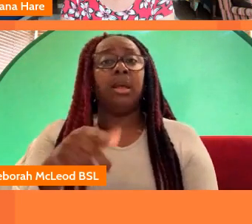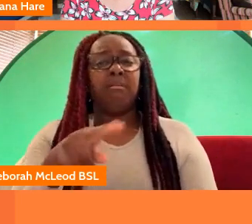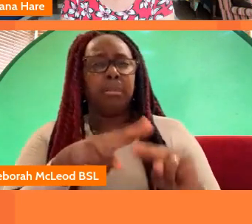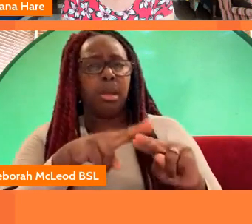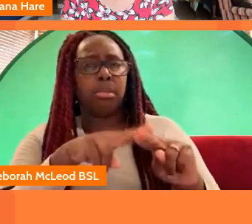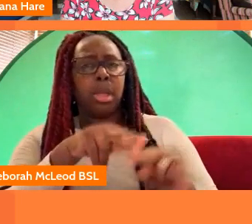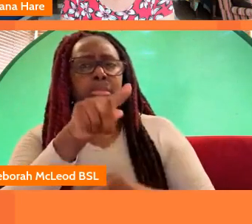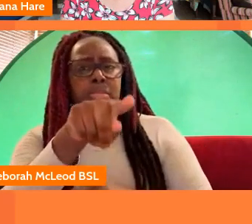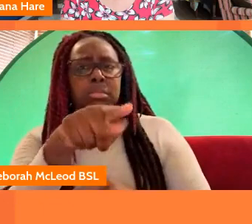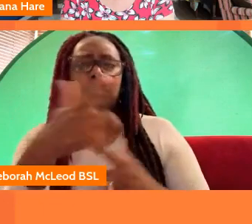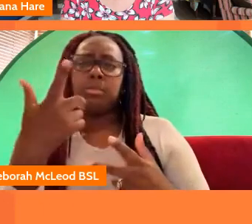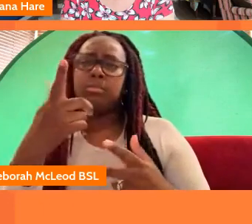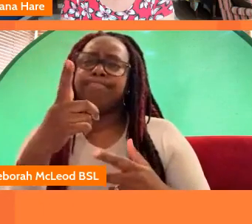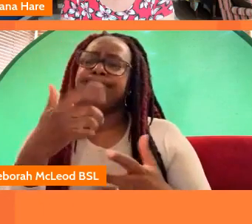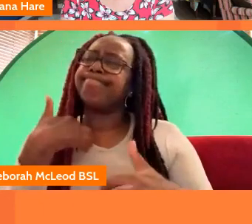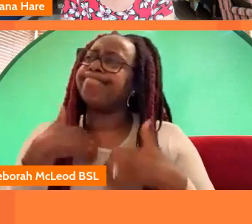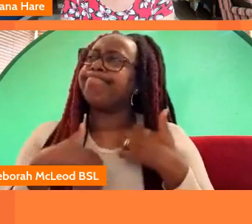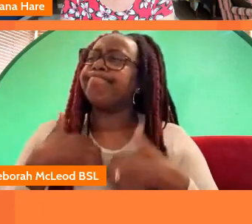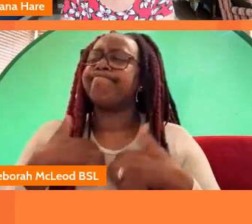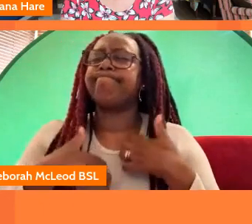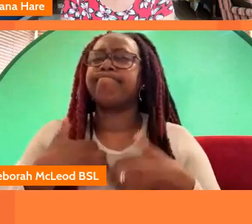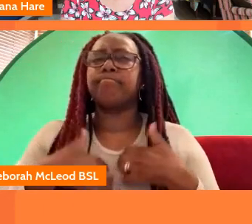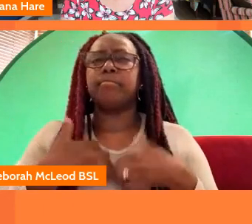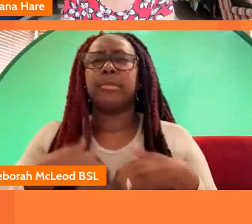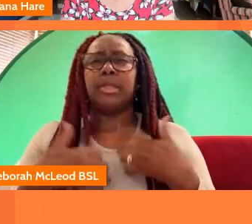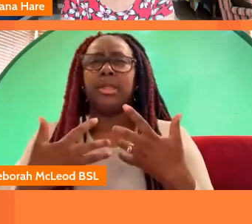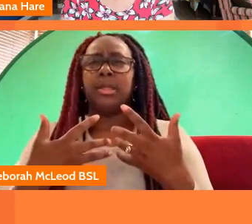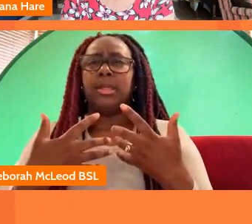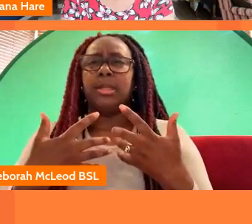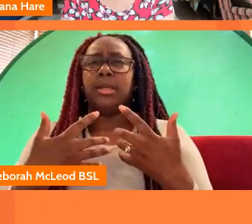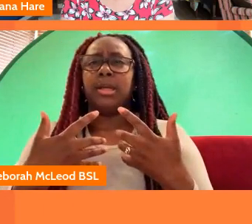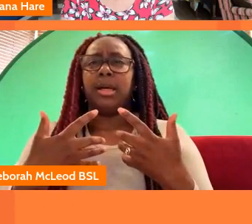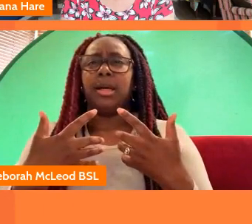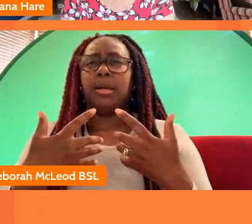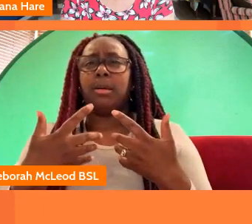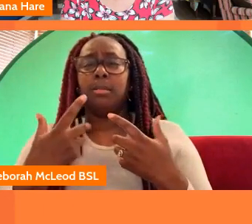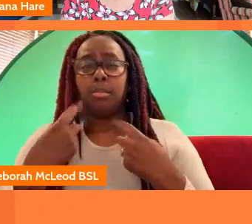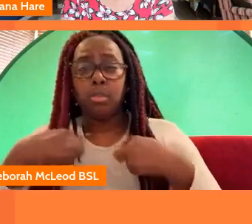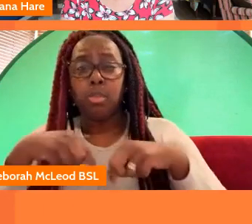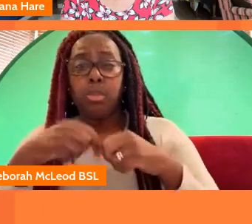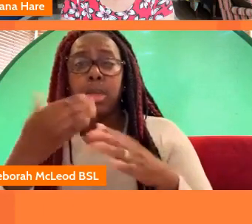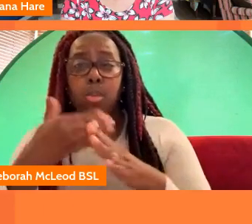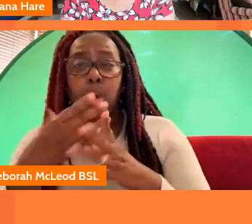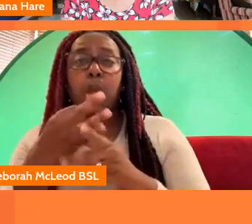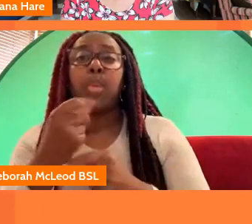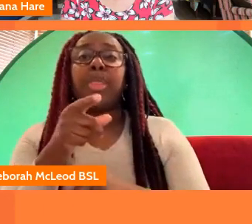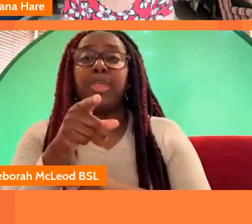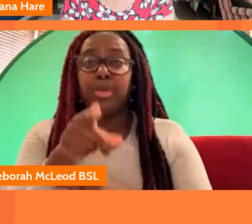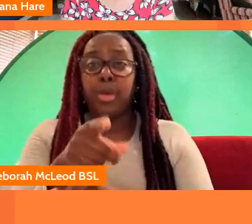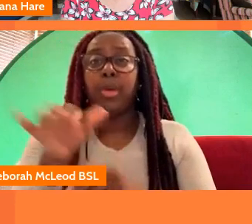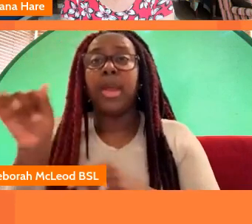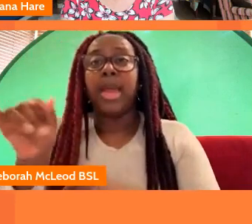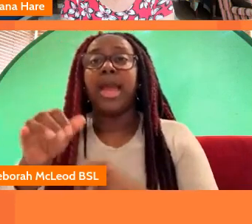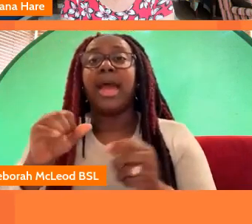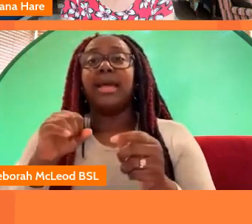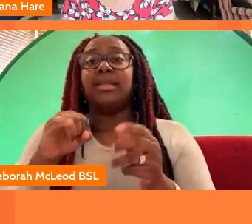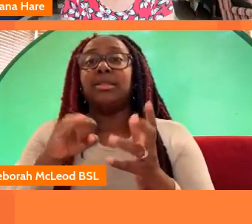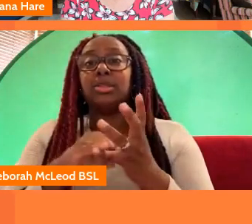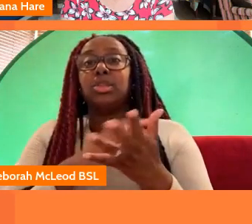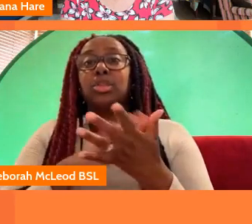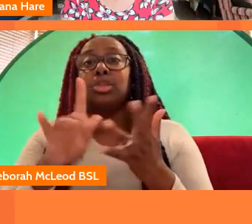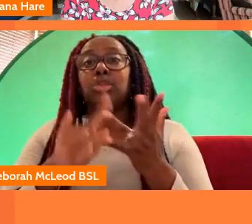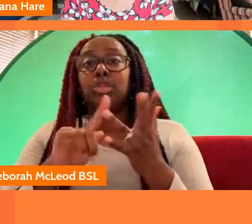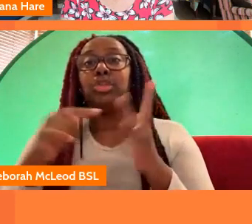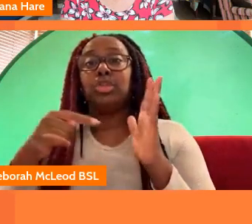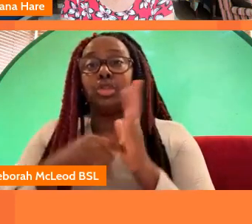guess what what's interesting about the way that we were able to work with with you and with shoot festival a team based in